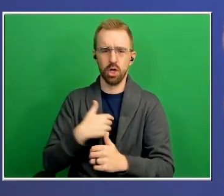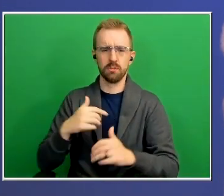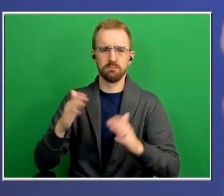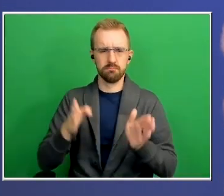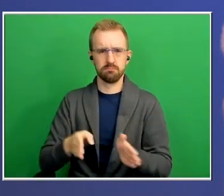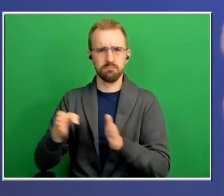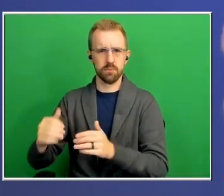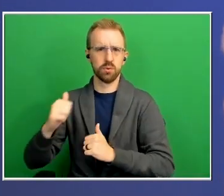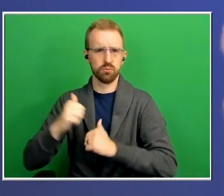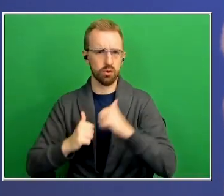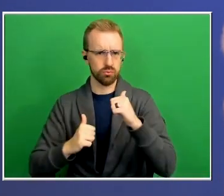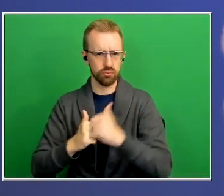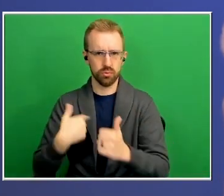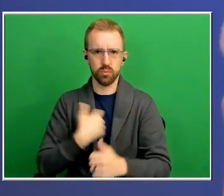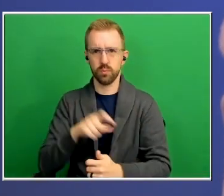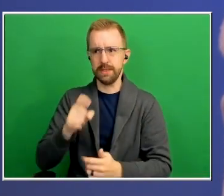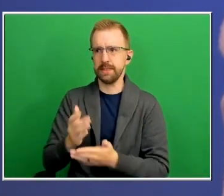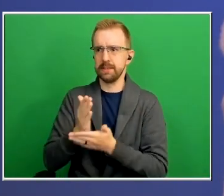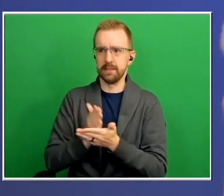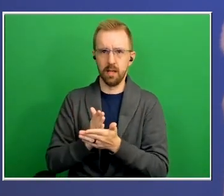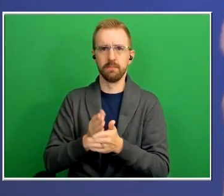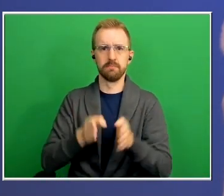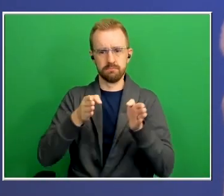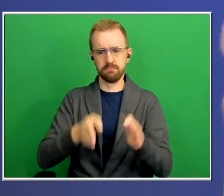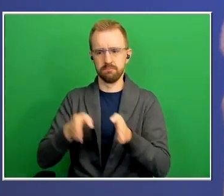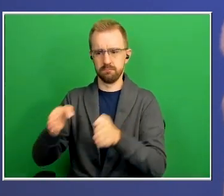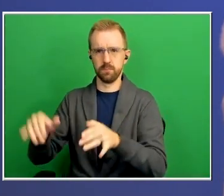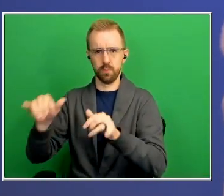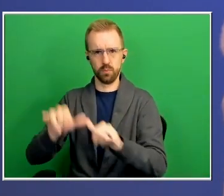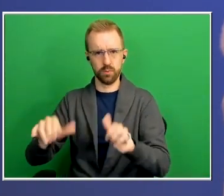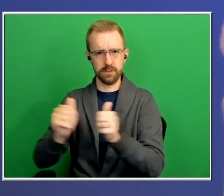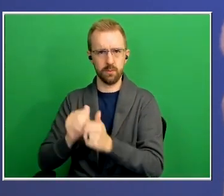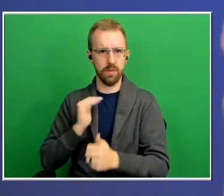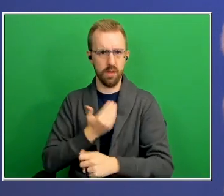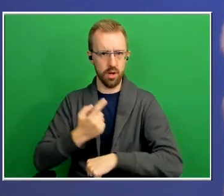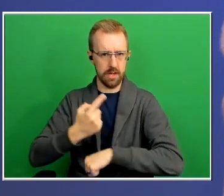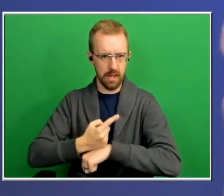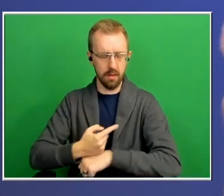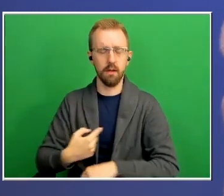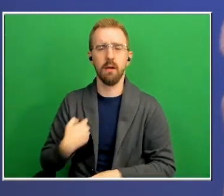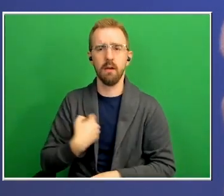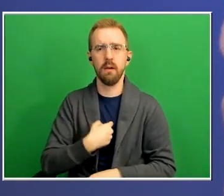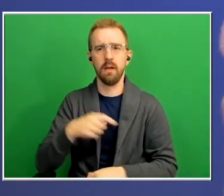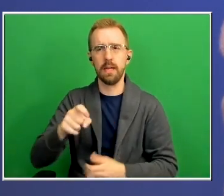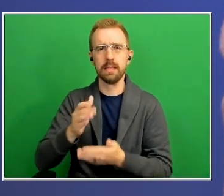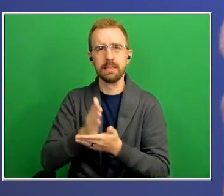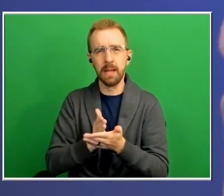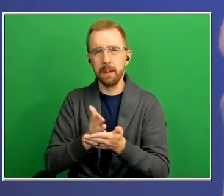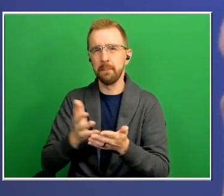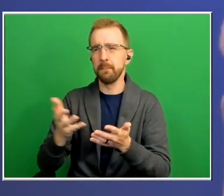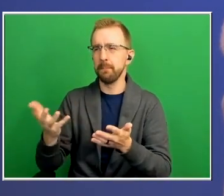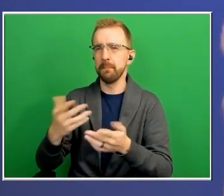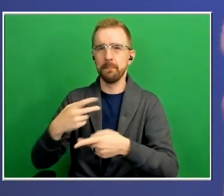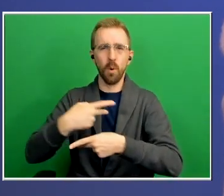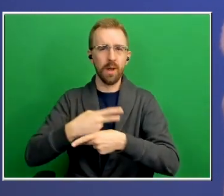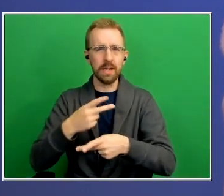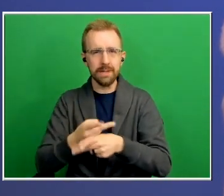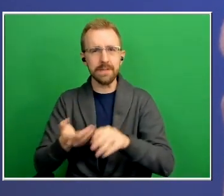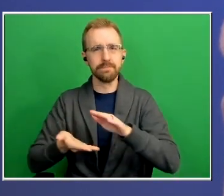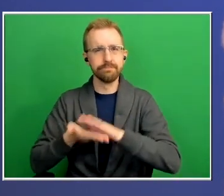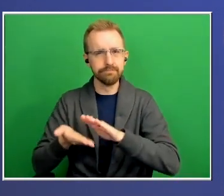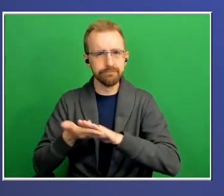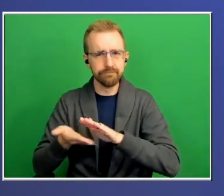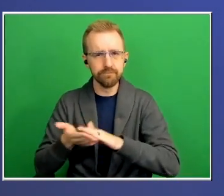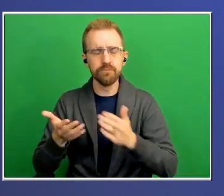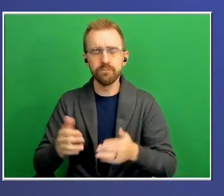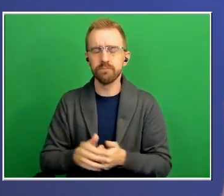need some structure to our day we need some element of productivity whether that be